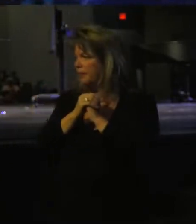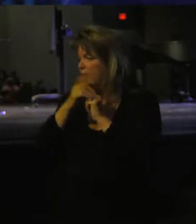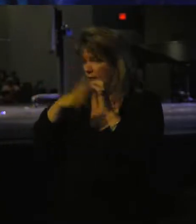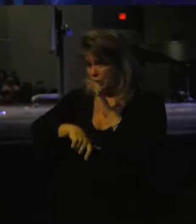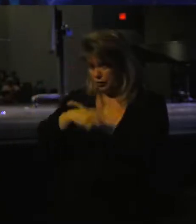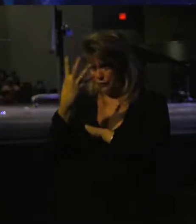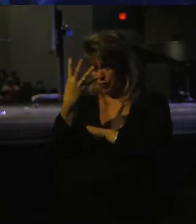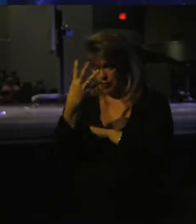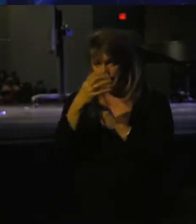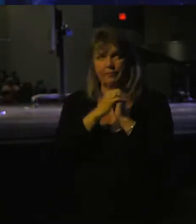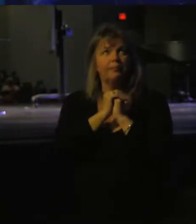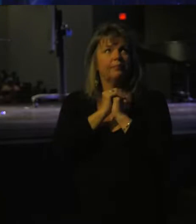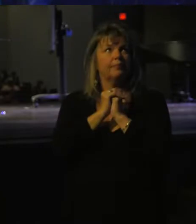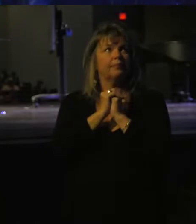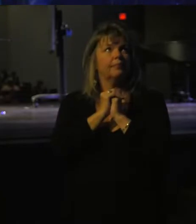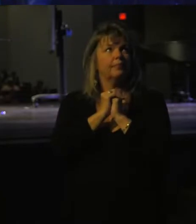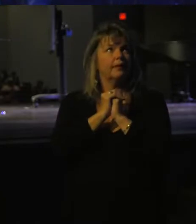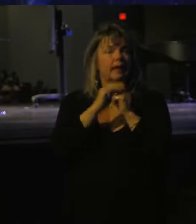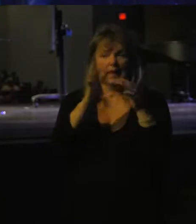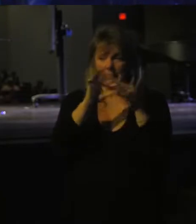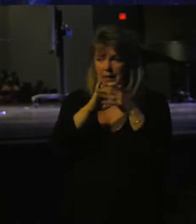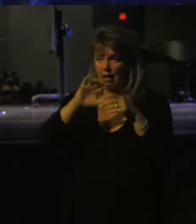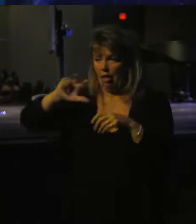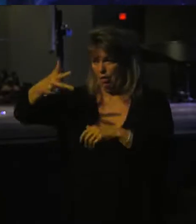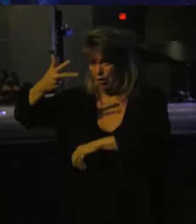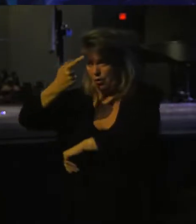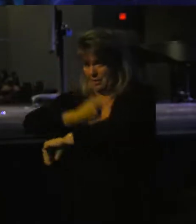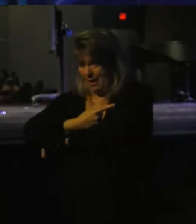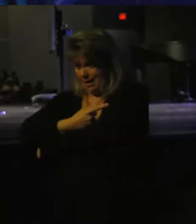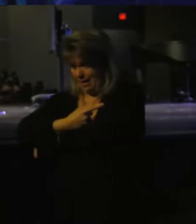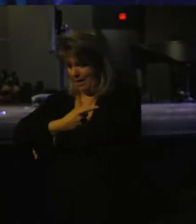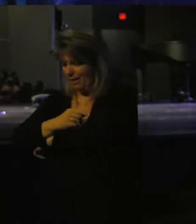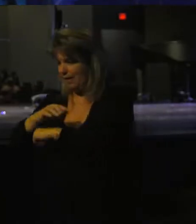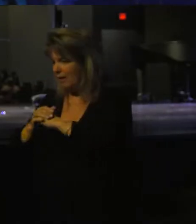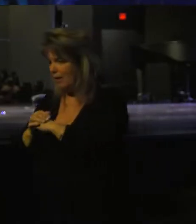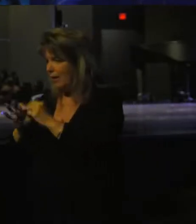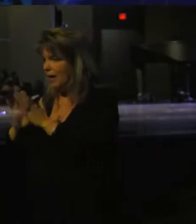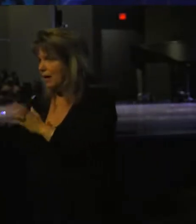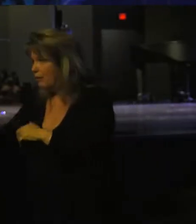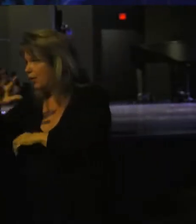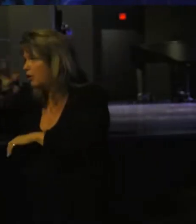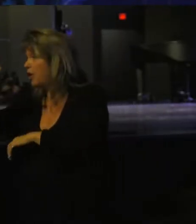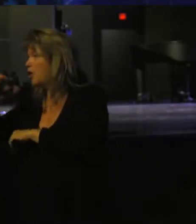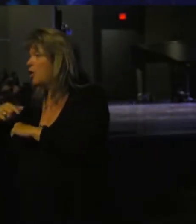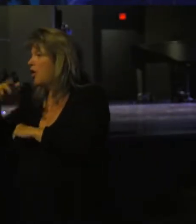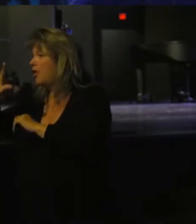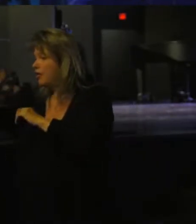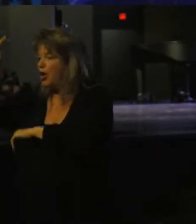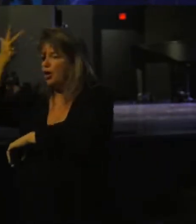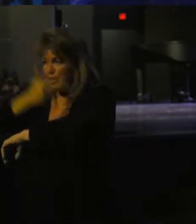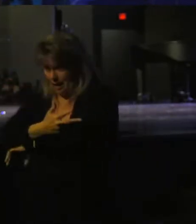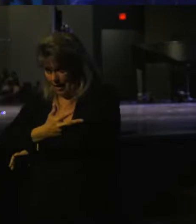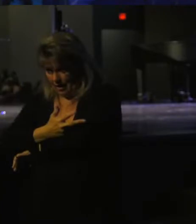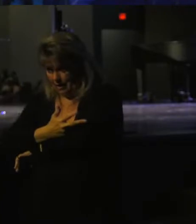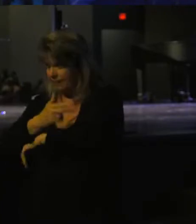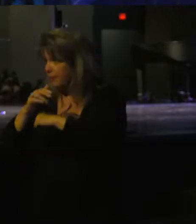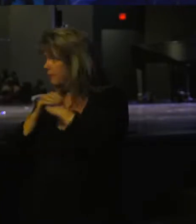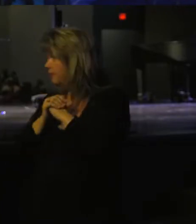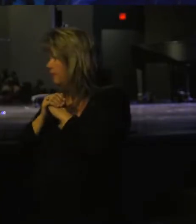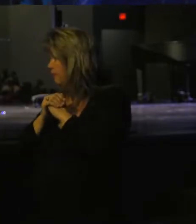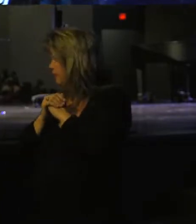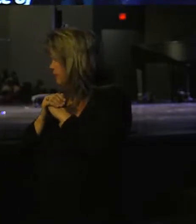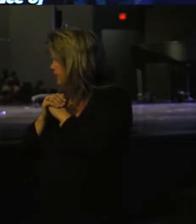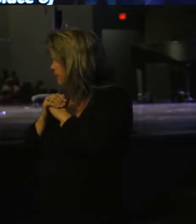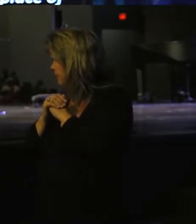Verse 4. It says, the third day, on the count of three, give me a third day. One, two, three. There we go.